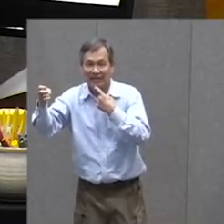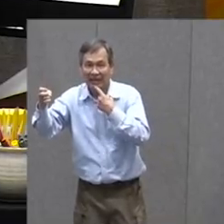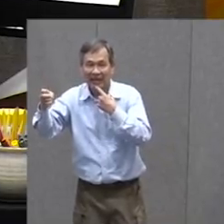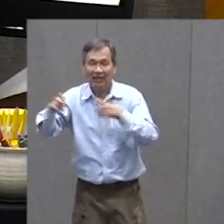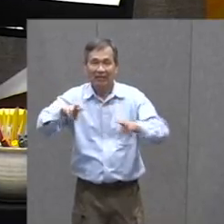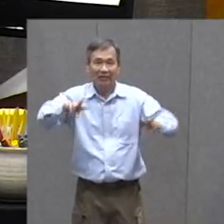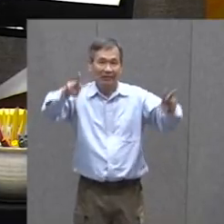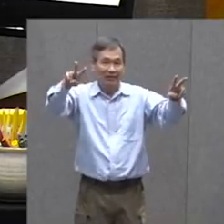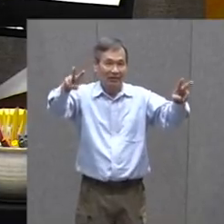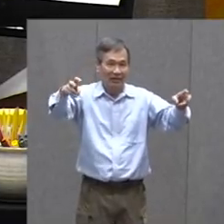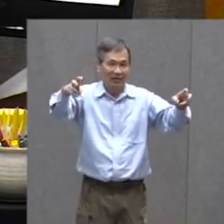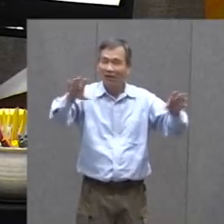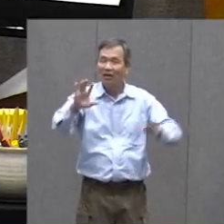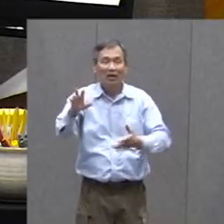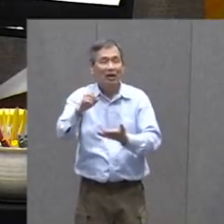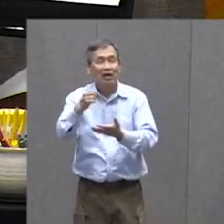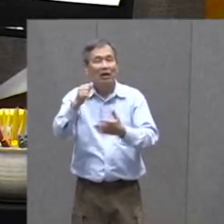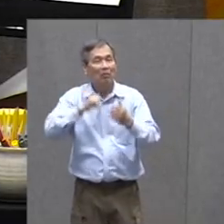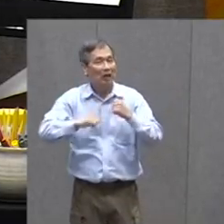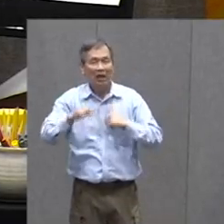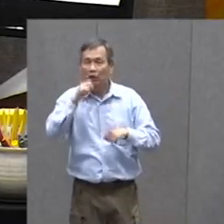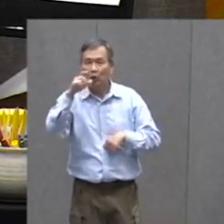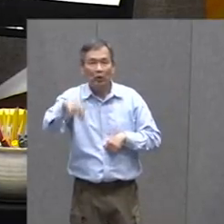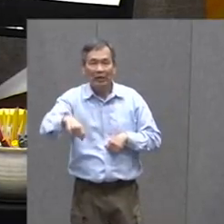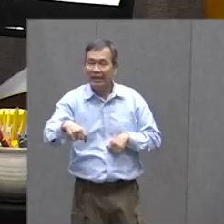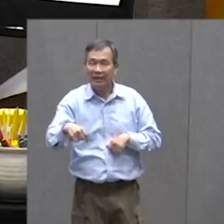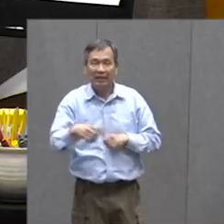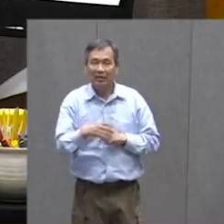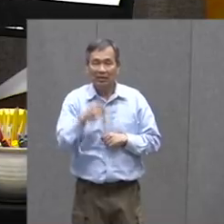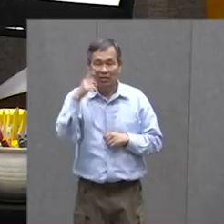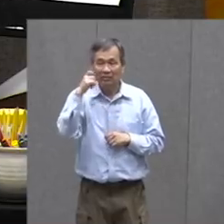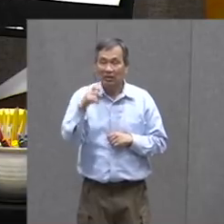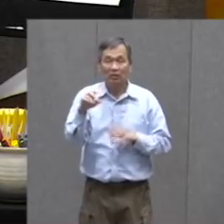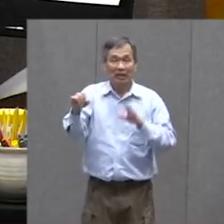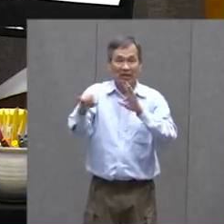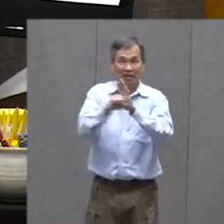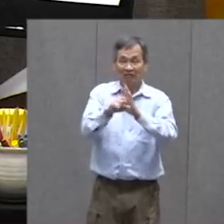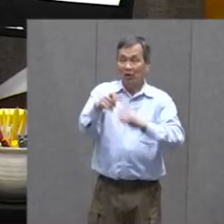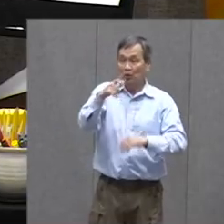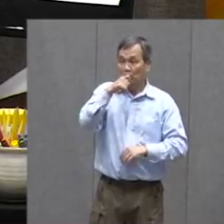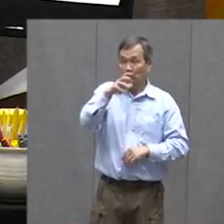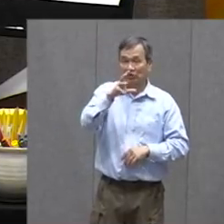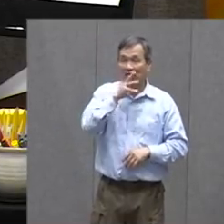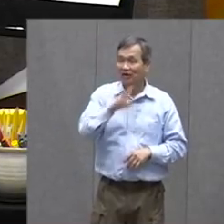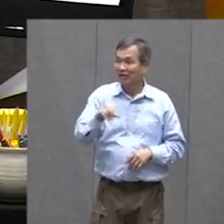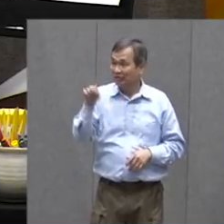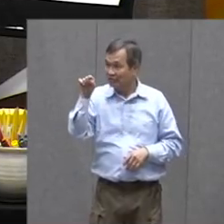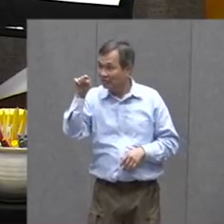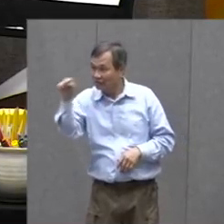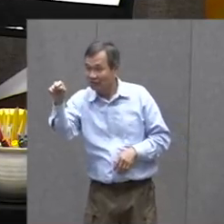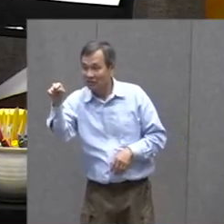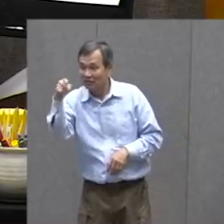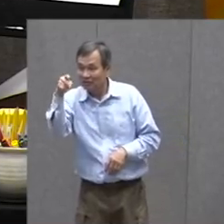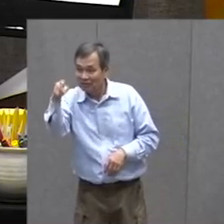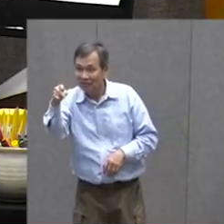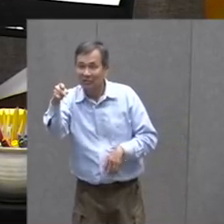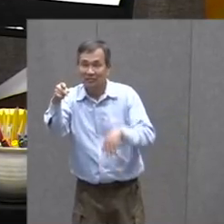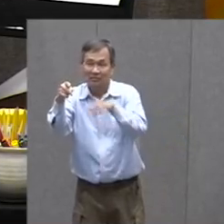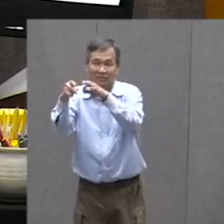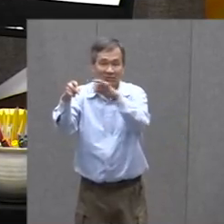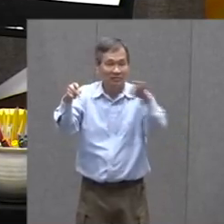You Write What He Said But In A Play We Don't Need That Because We Are Identifying Who Is Going To Say It Each Time